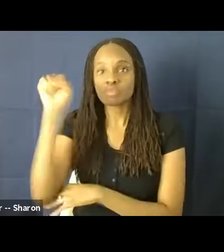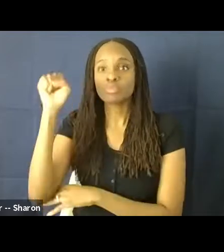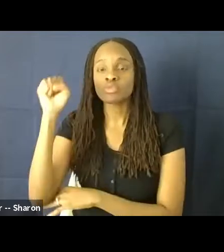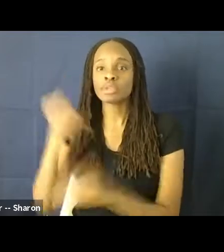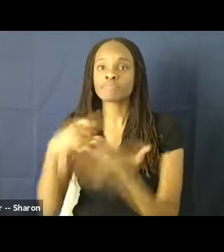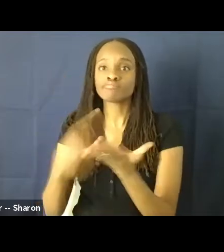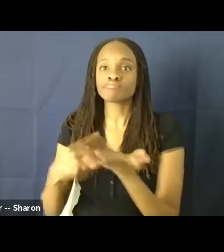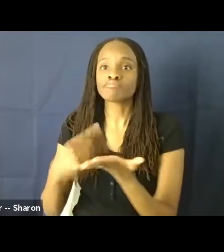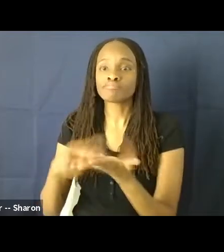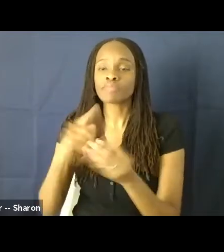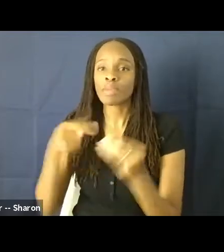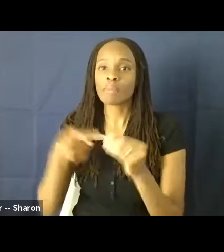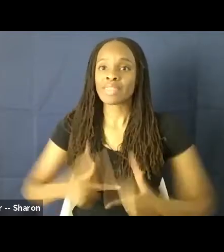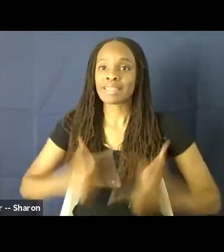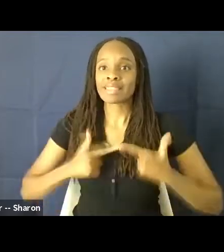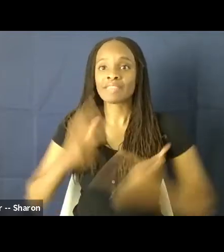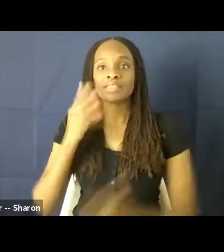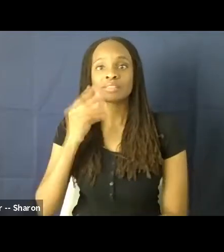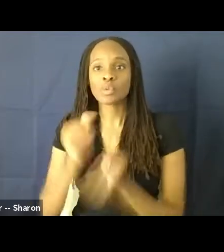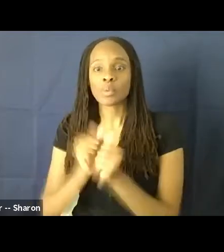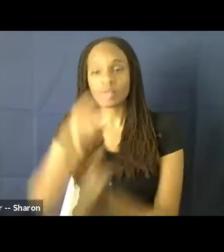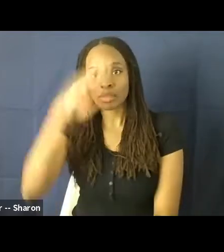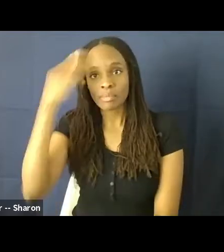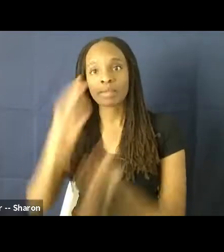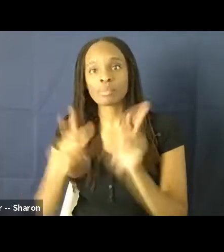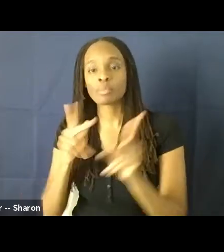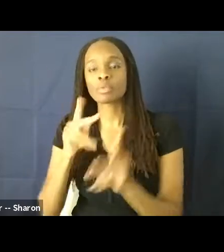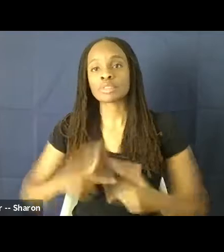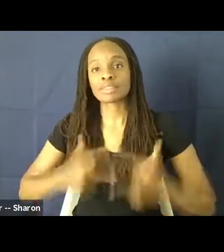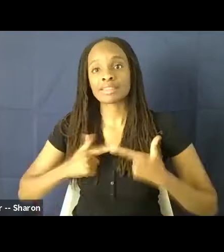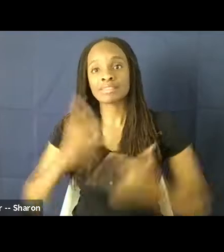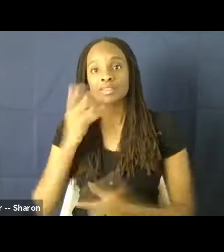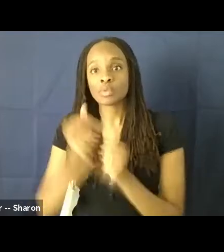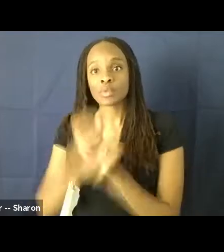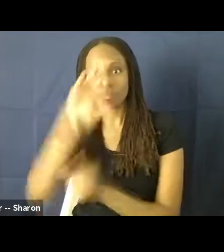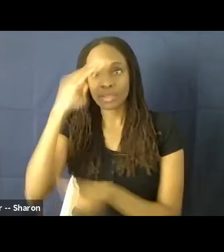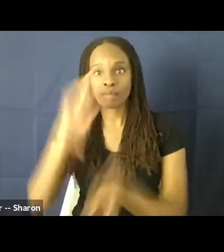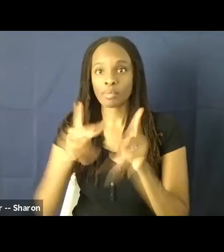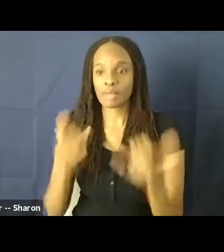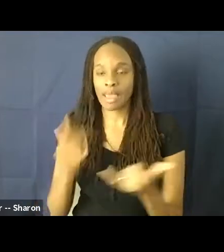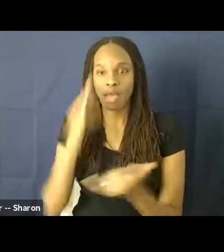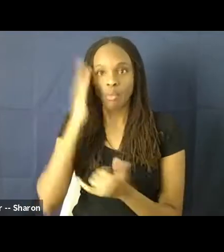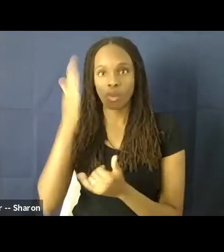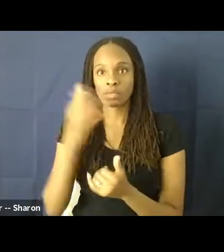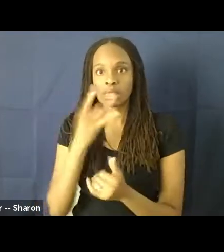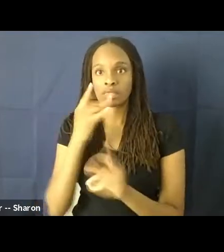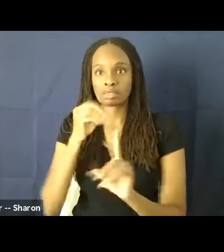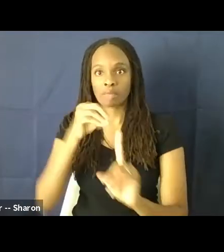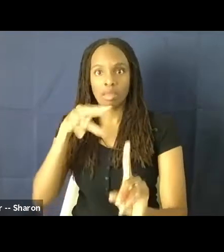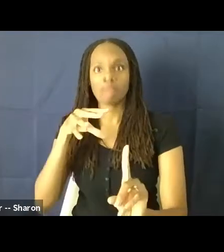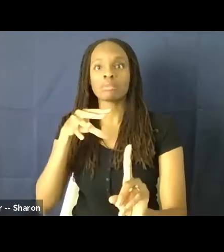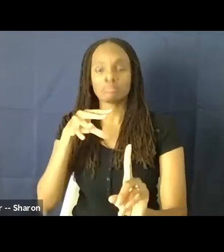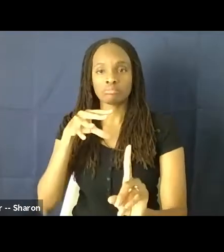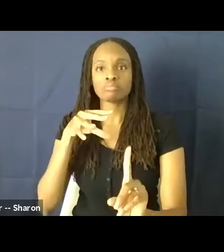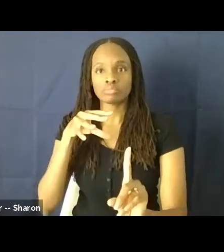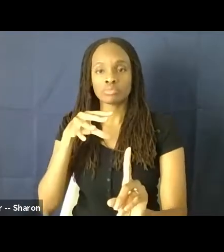the lived experience of black people. So the lived experience of black people is now going to be in the spotlight. You know,